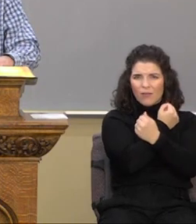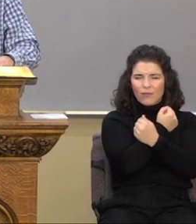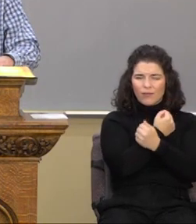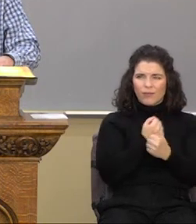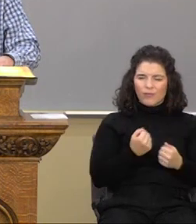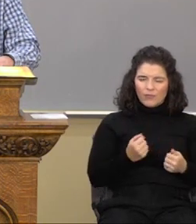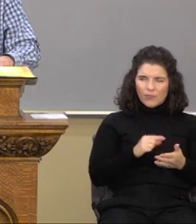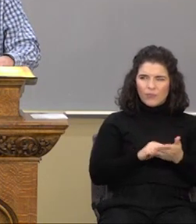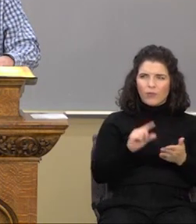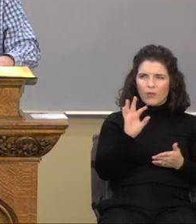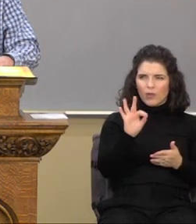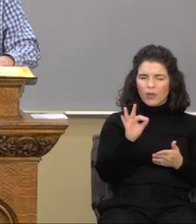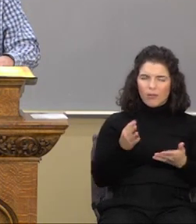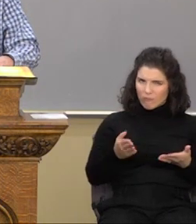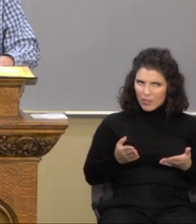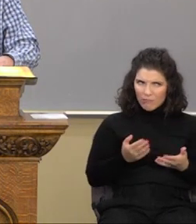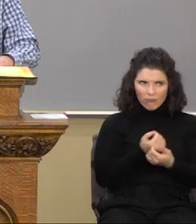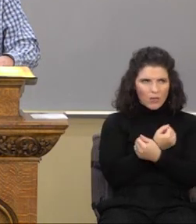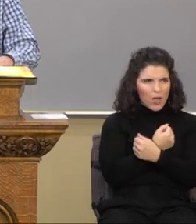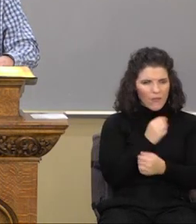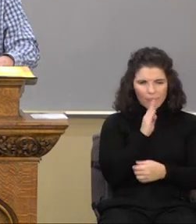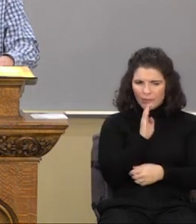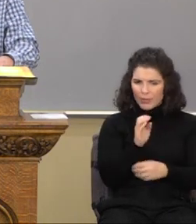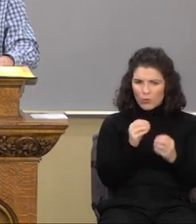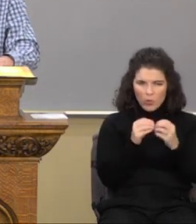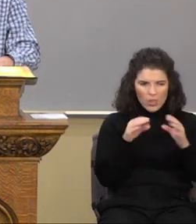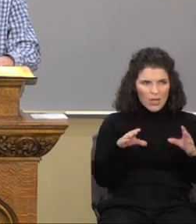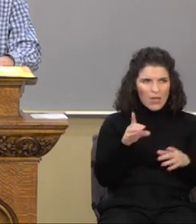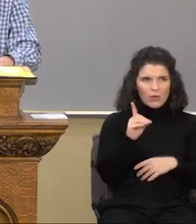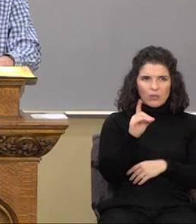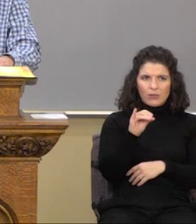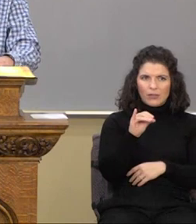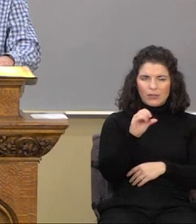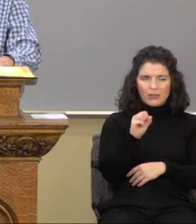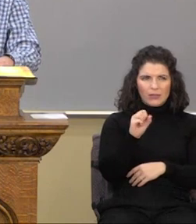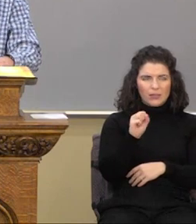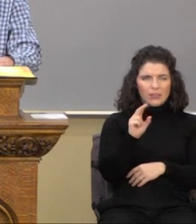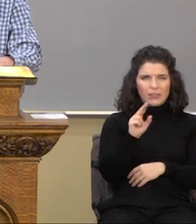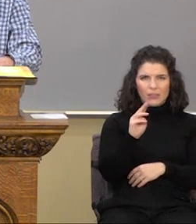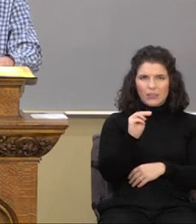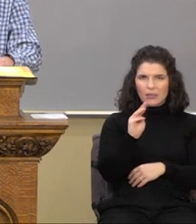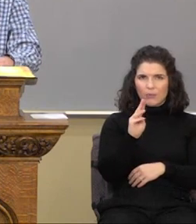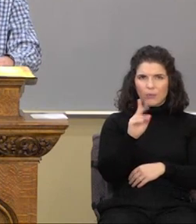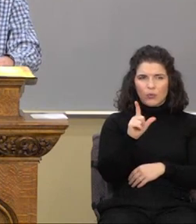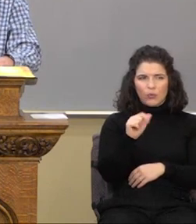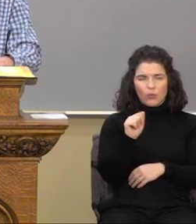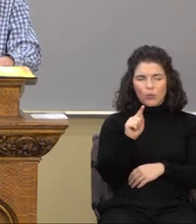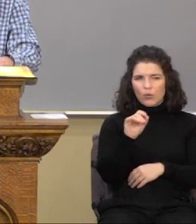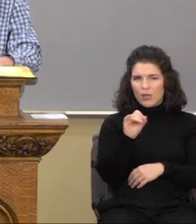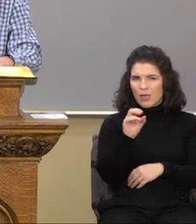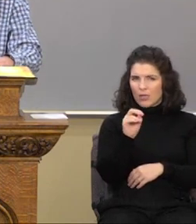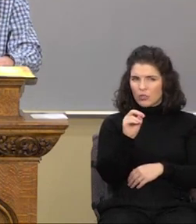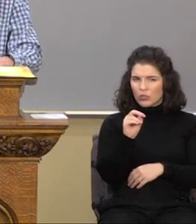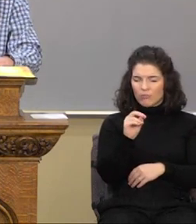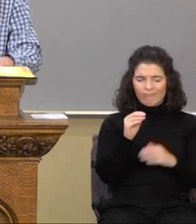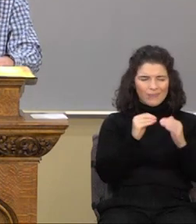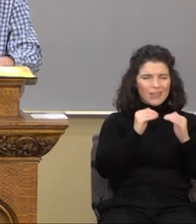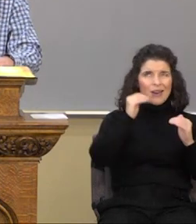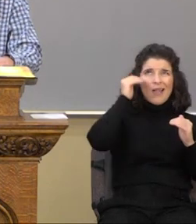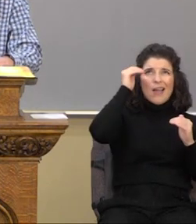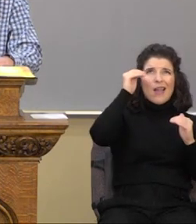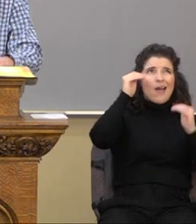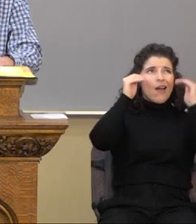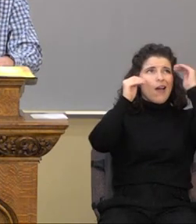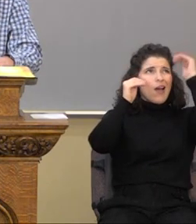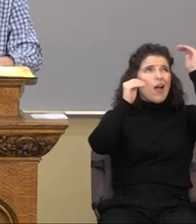without dissimulation. The highest levels of love, and we're going to define that in just a